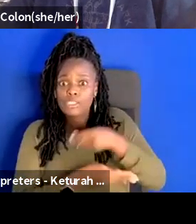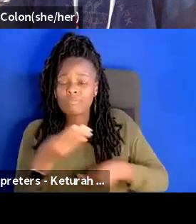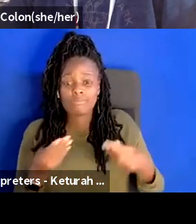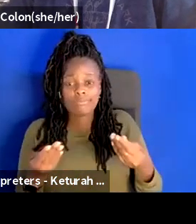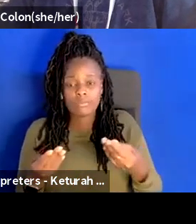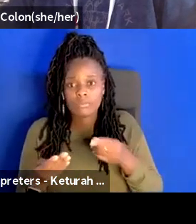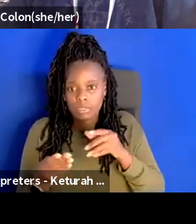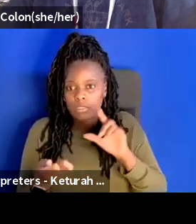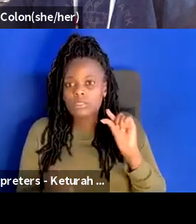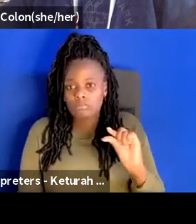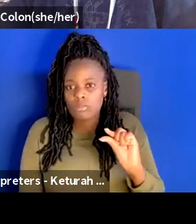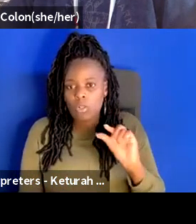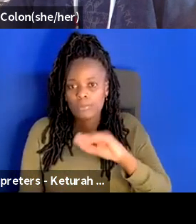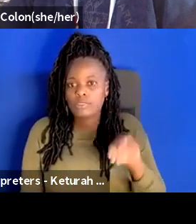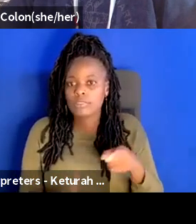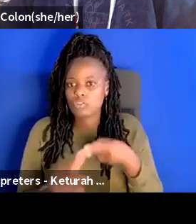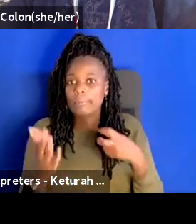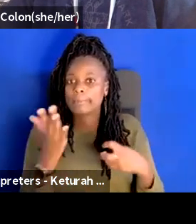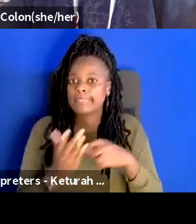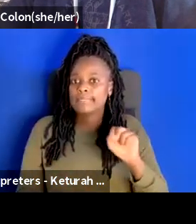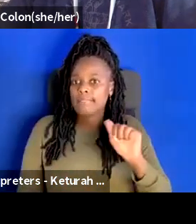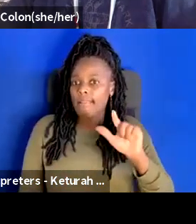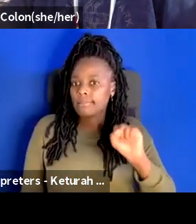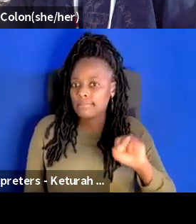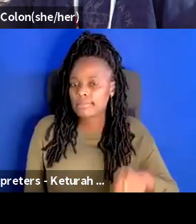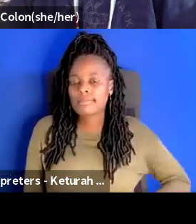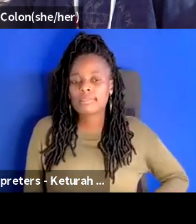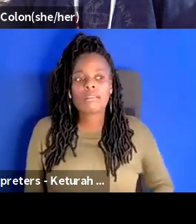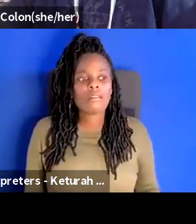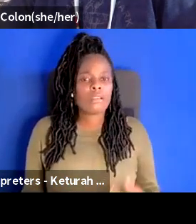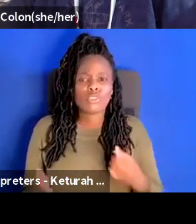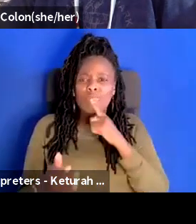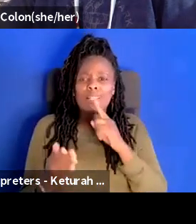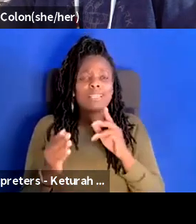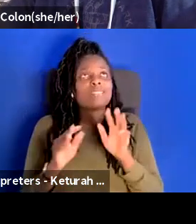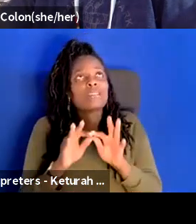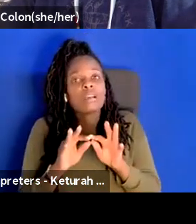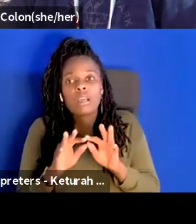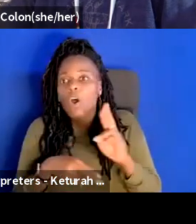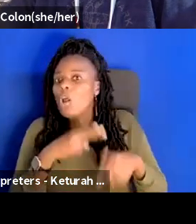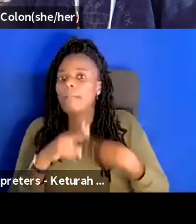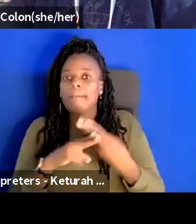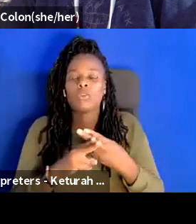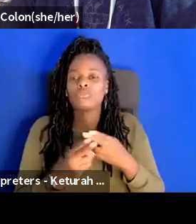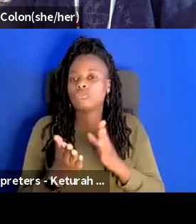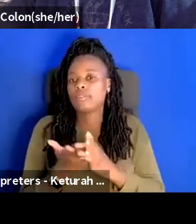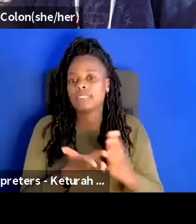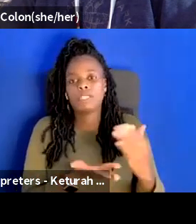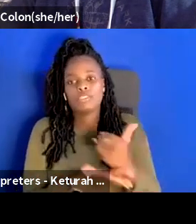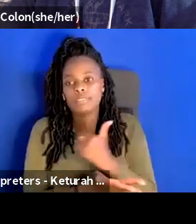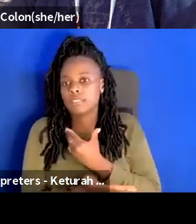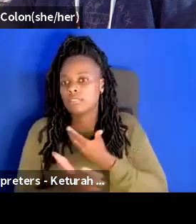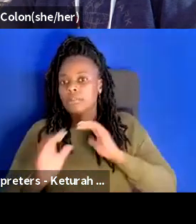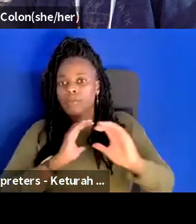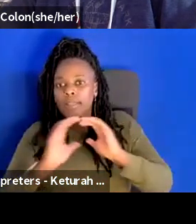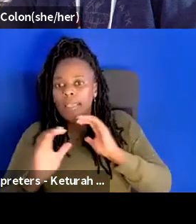i don't know i think it's it it always comes down to transparency and communicating if the community knows how you're